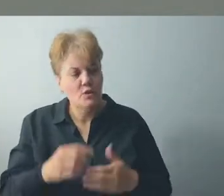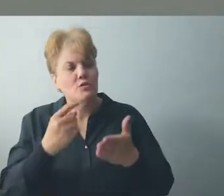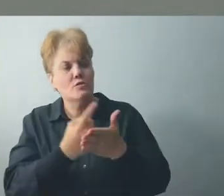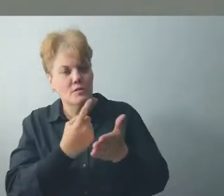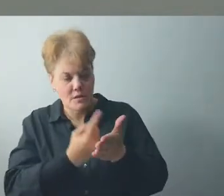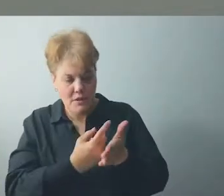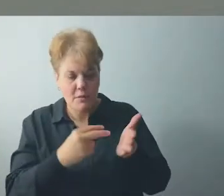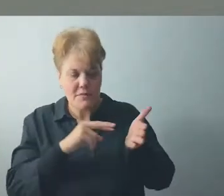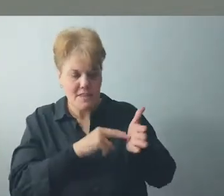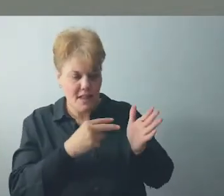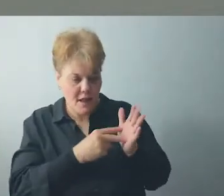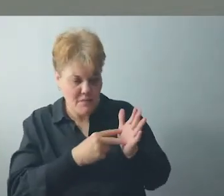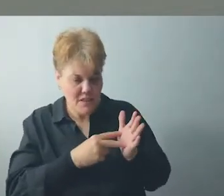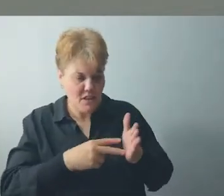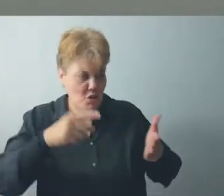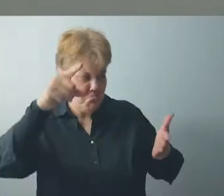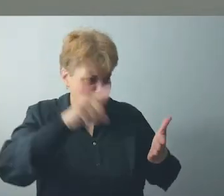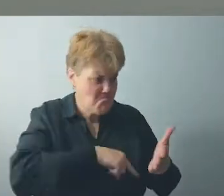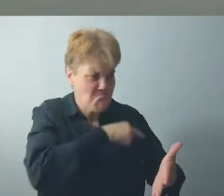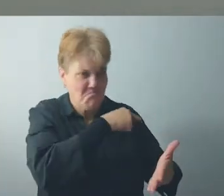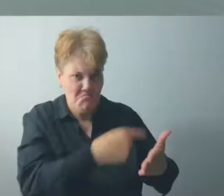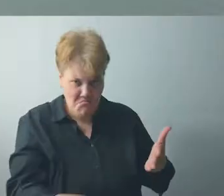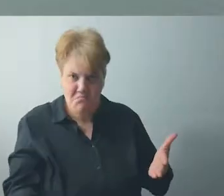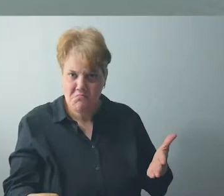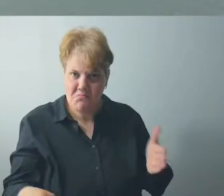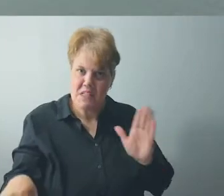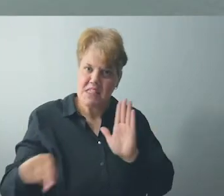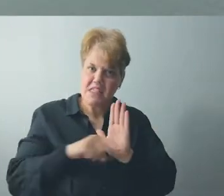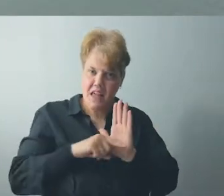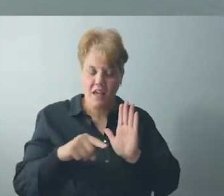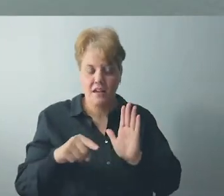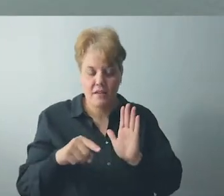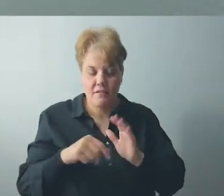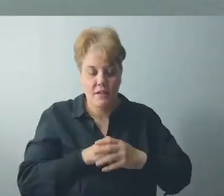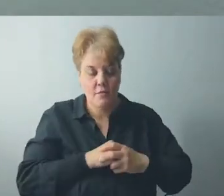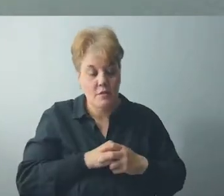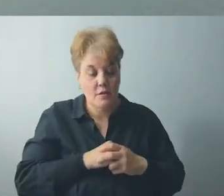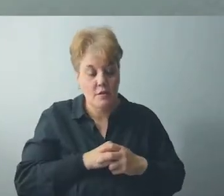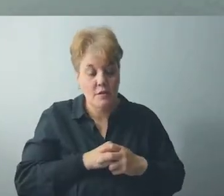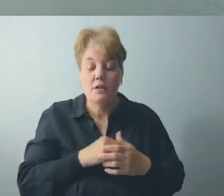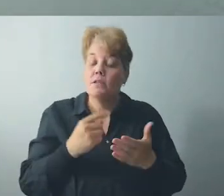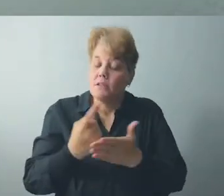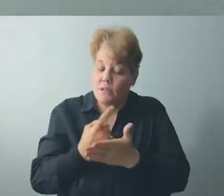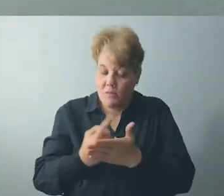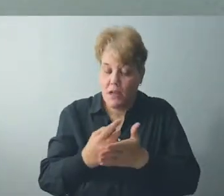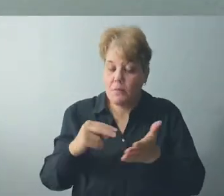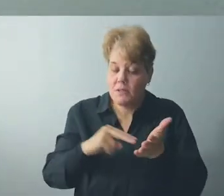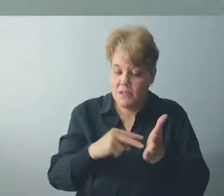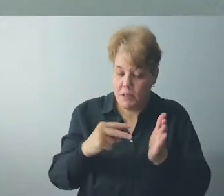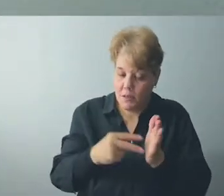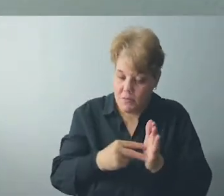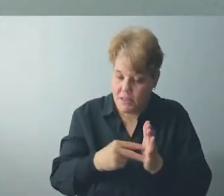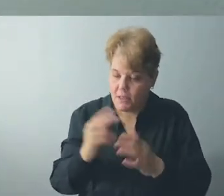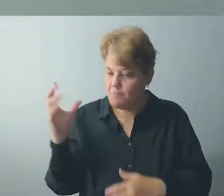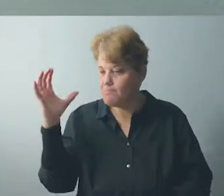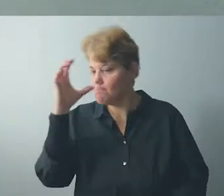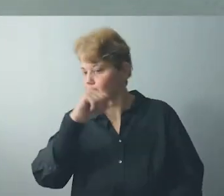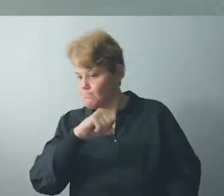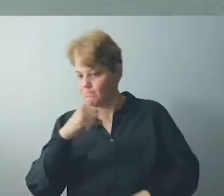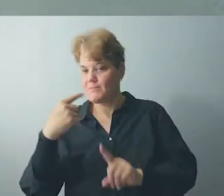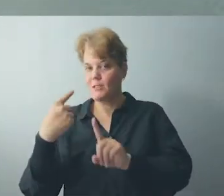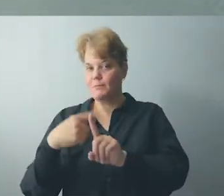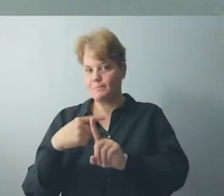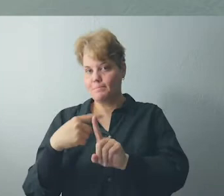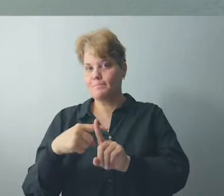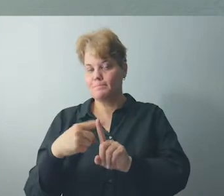negative, which is the usual way we use the word, and some prejudices can be helpful because they help us keep things simple in our